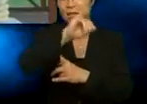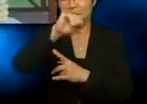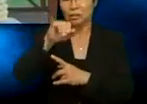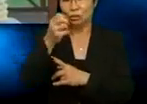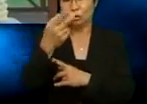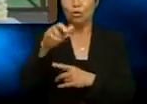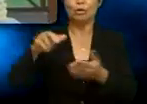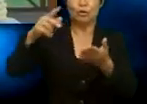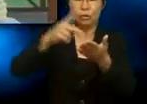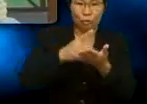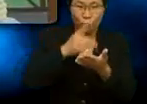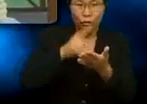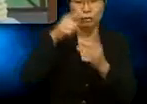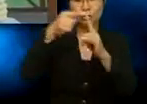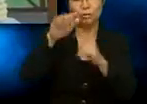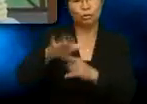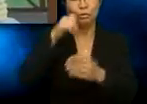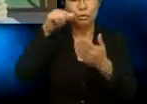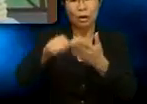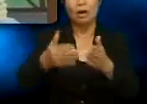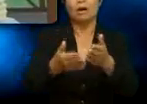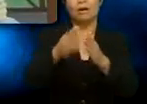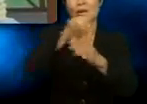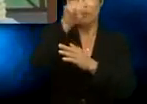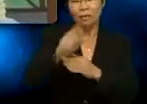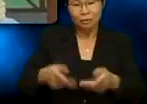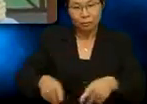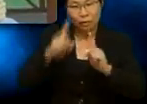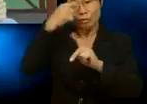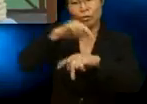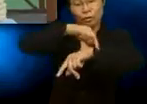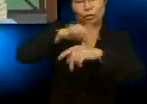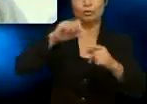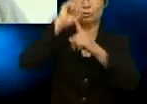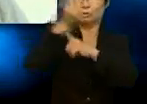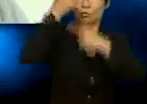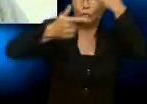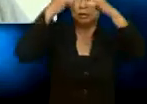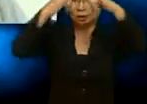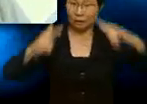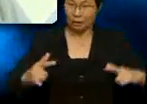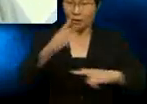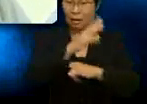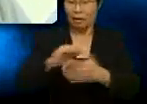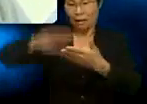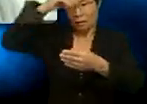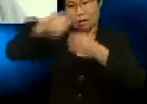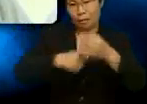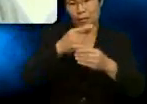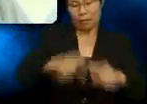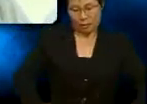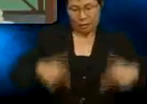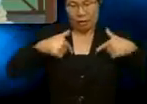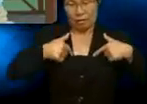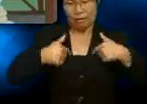dated 31st January requesting permission for your geography society to visit the camp and learn about the life of women soldiers in the